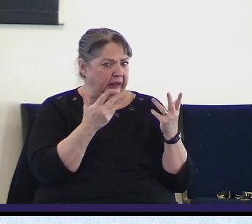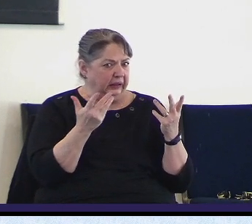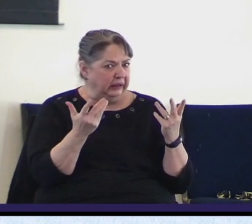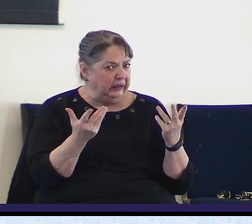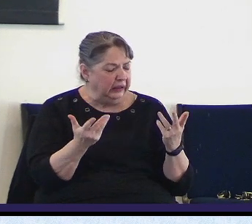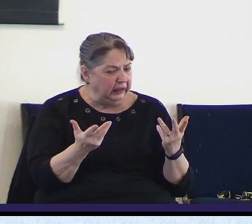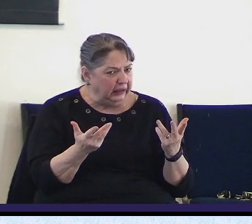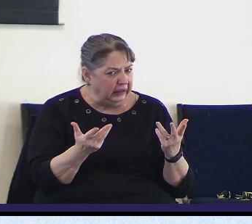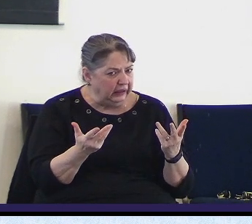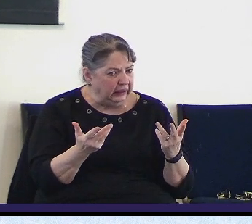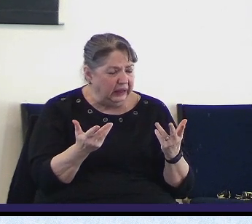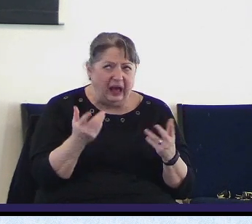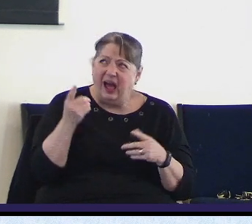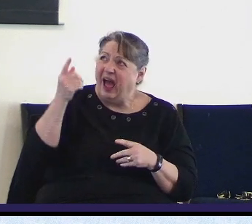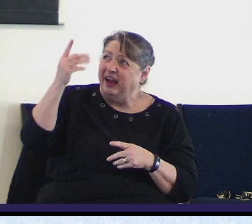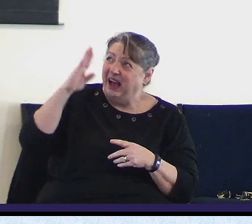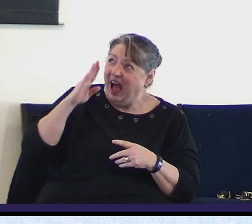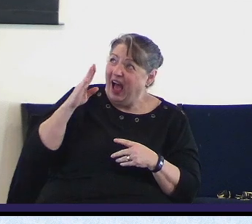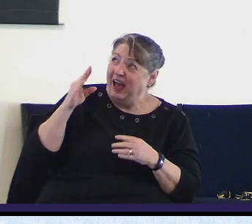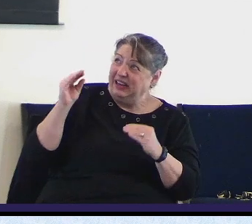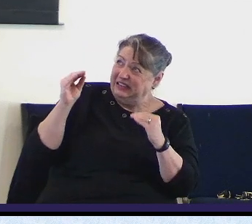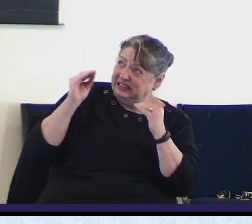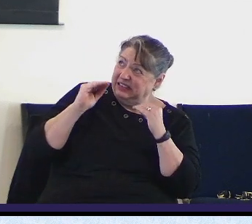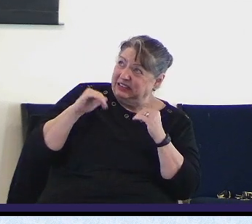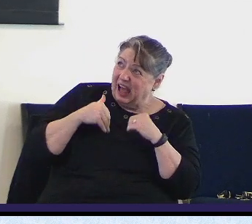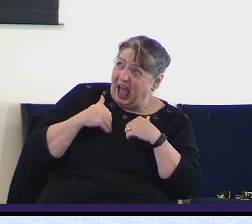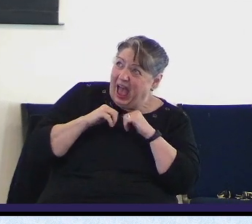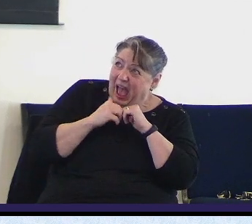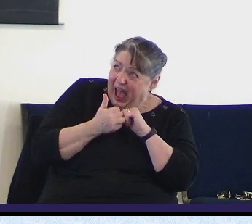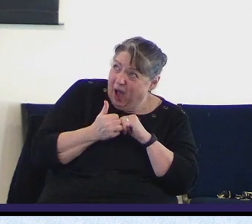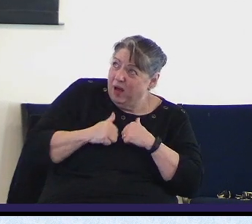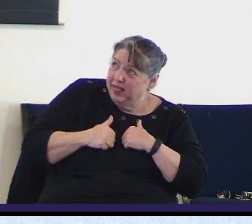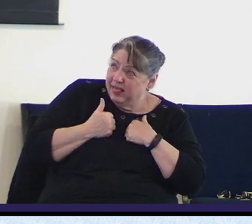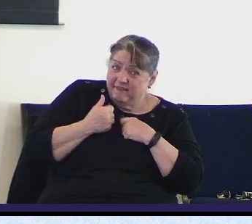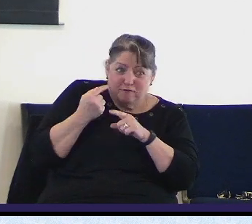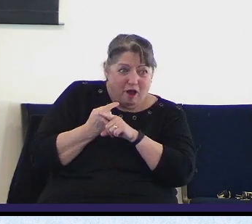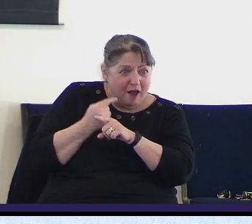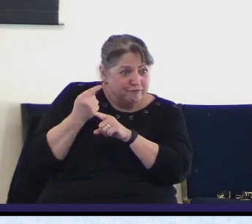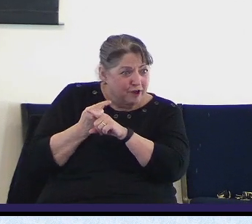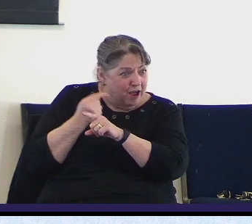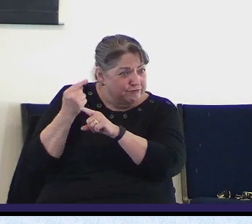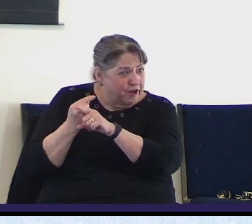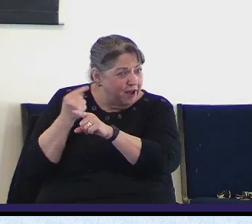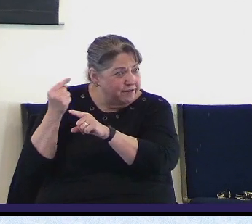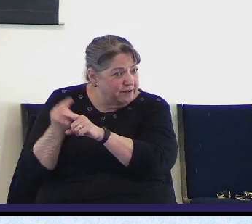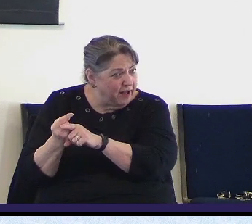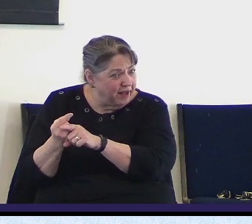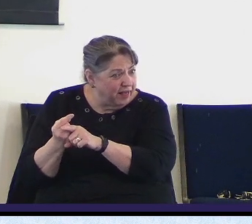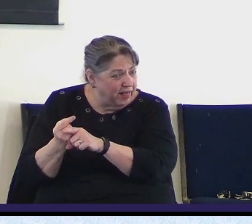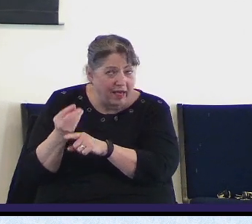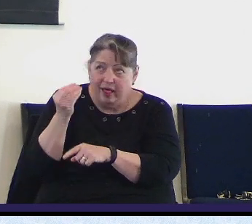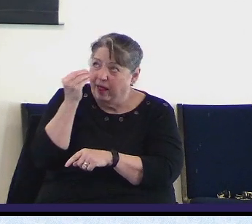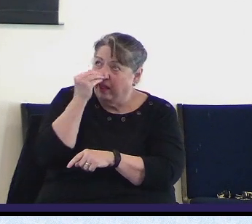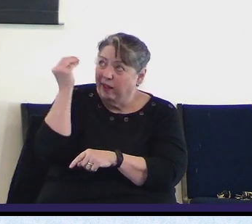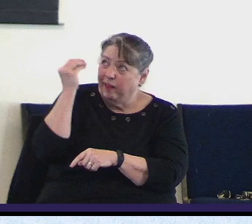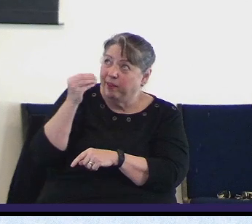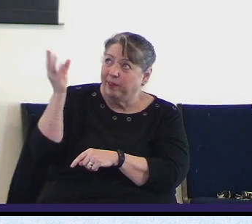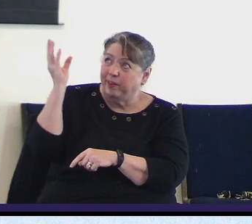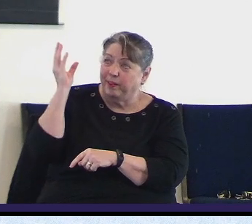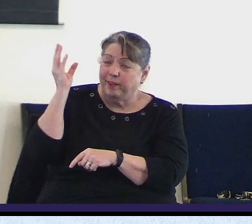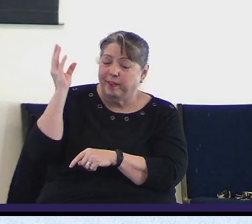on how to live properly. So he observed the convictions, he observed the condition of society and he was concerned